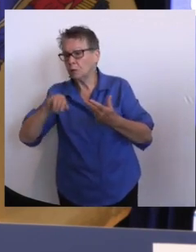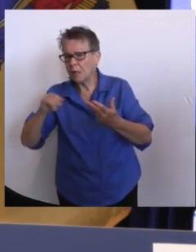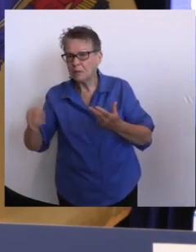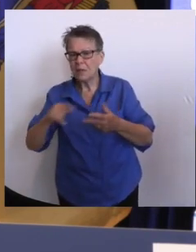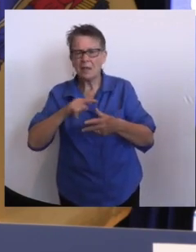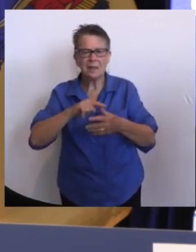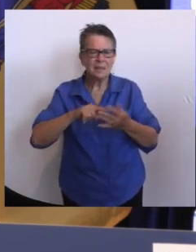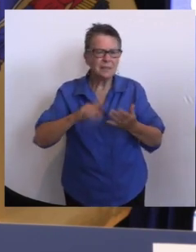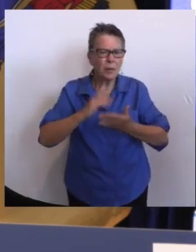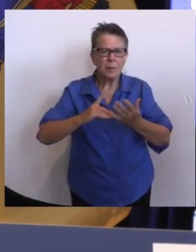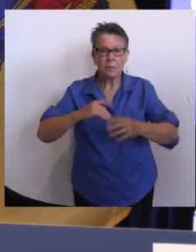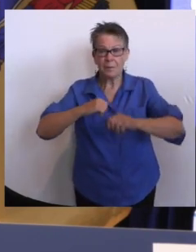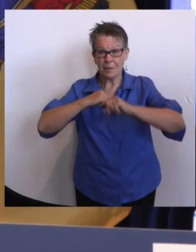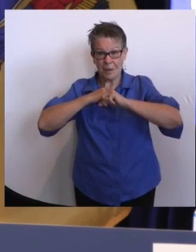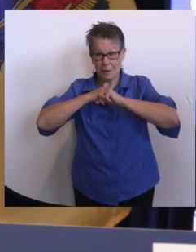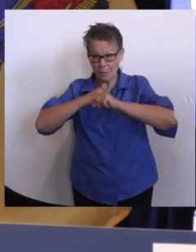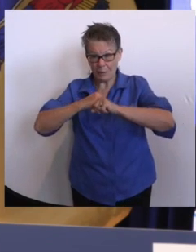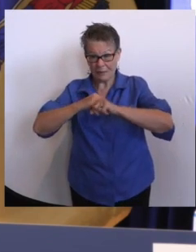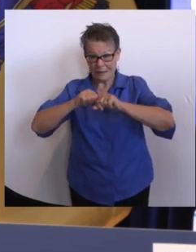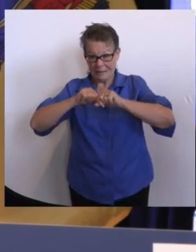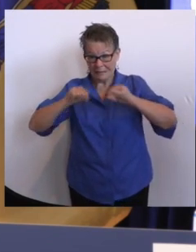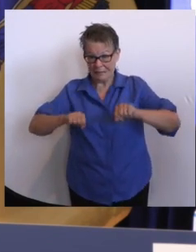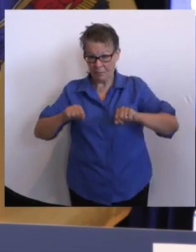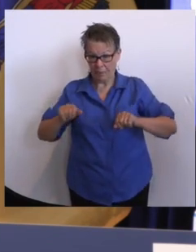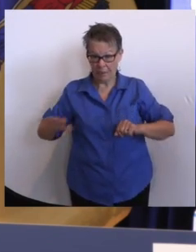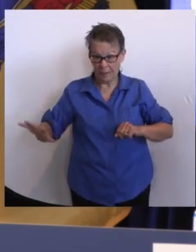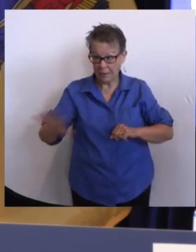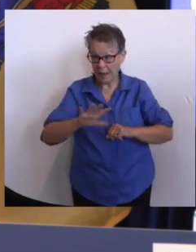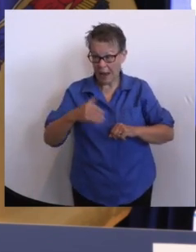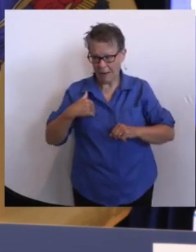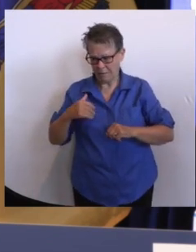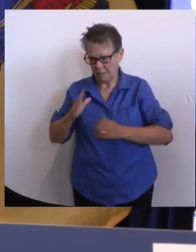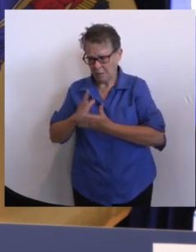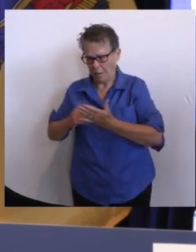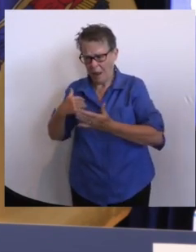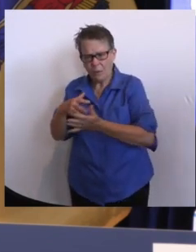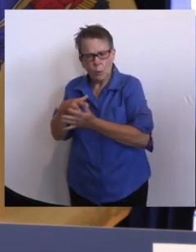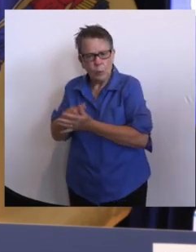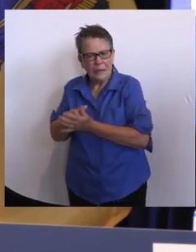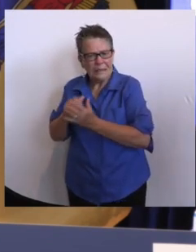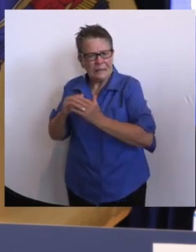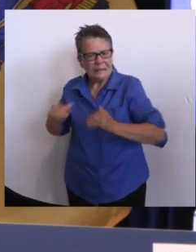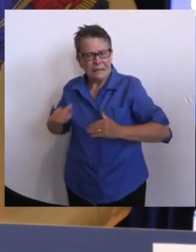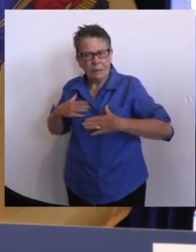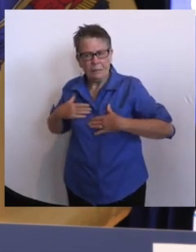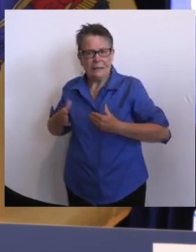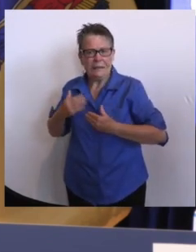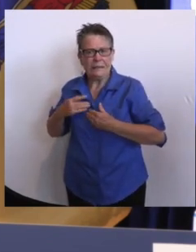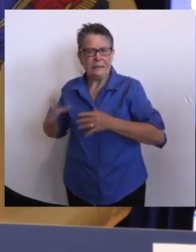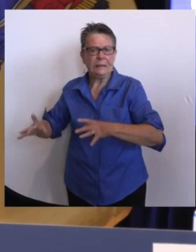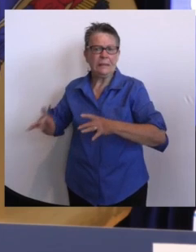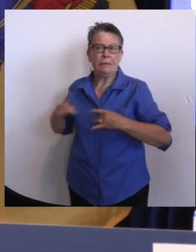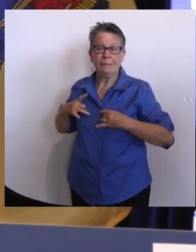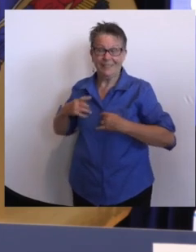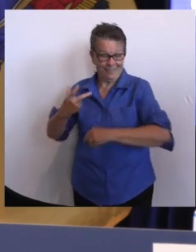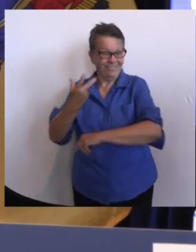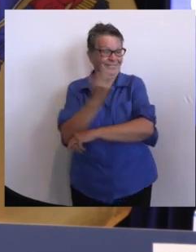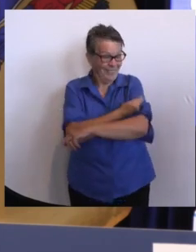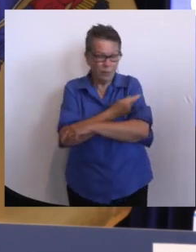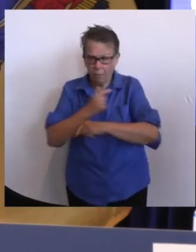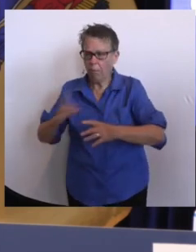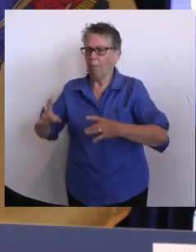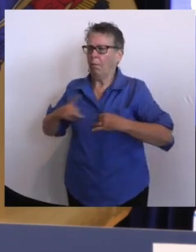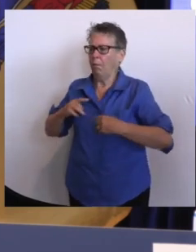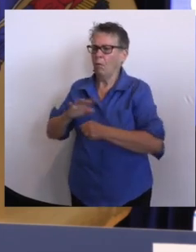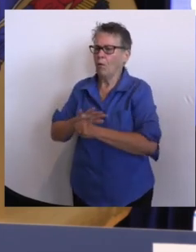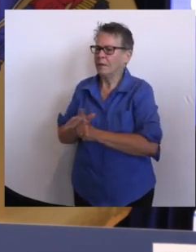cases. But overall, we have been getting a lot of information recently. We know, for example, last year the CDC came out and said that people who are